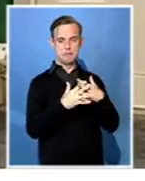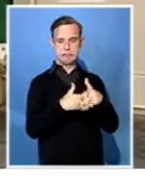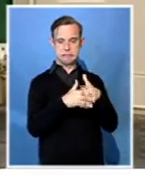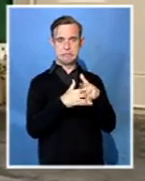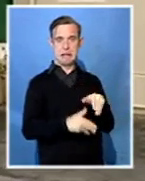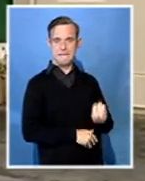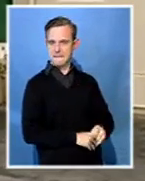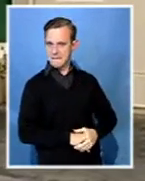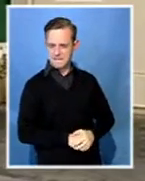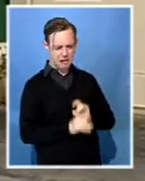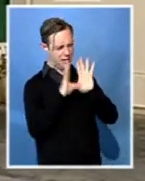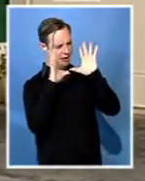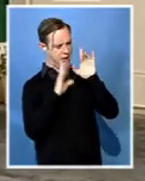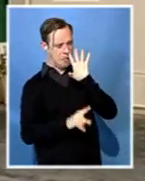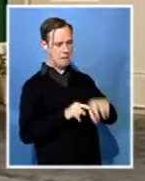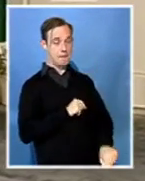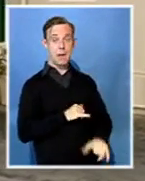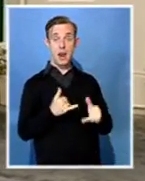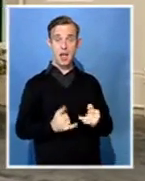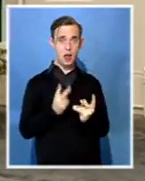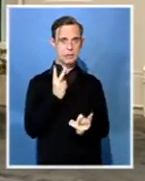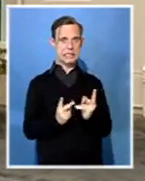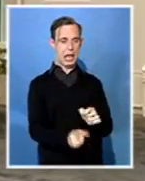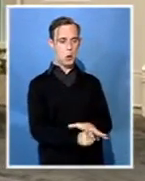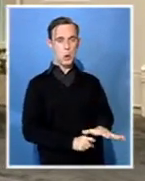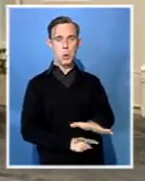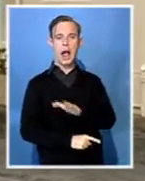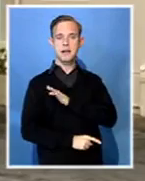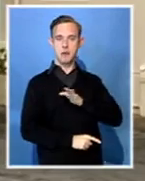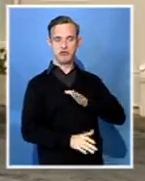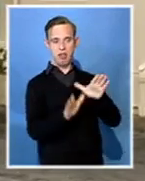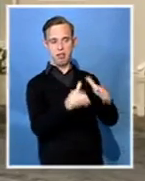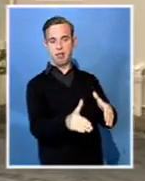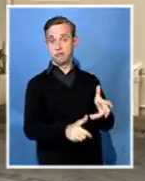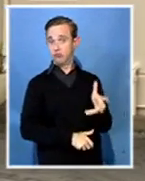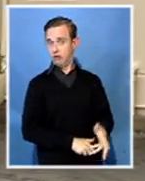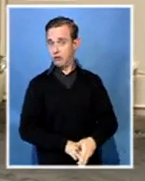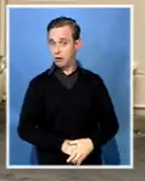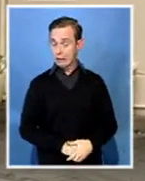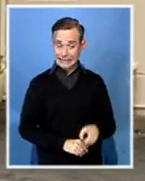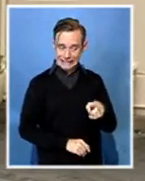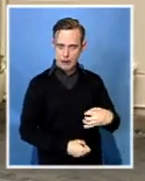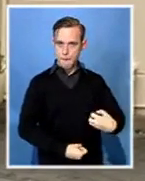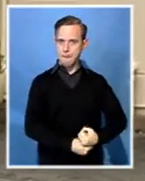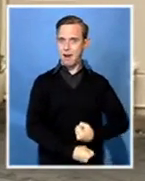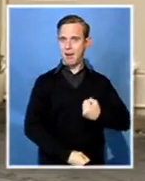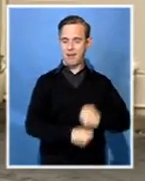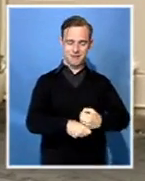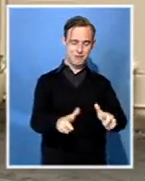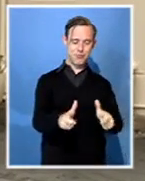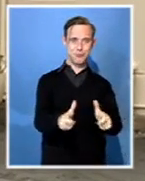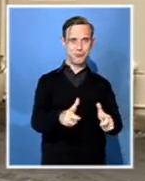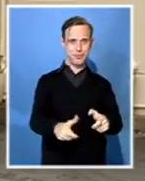boiling now into council, and that in itself will lead to challenges pertaining to governance